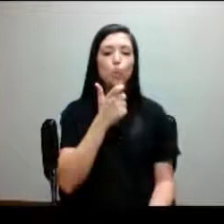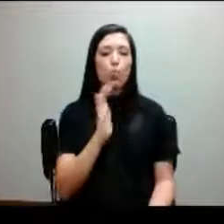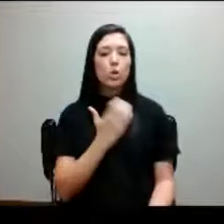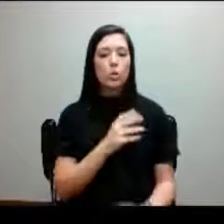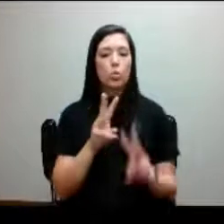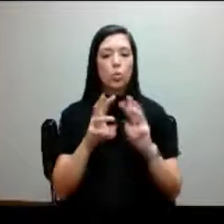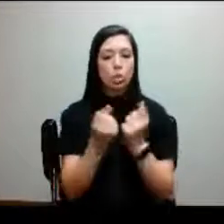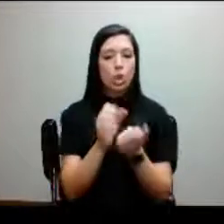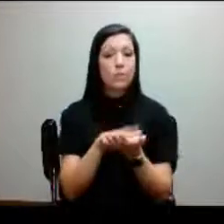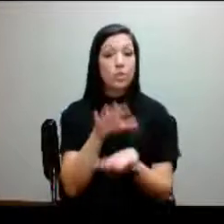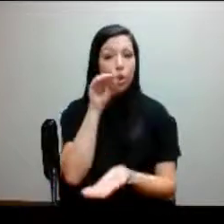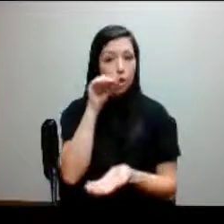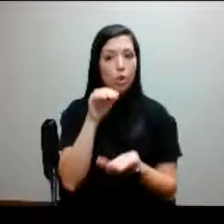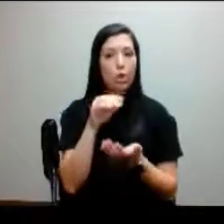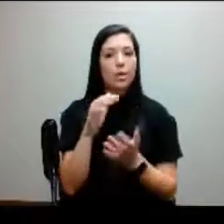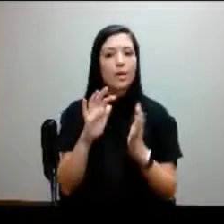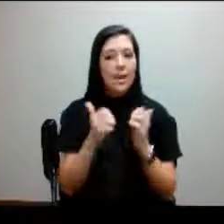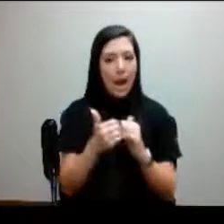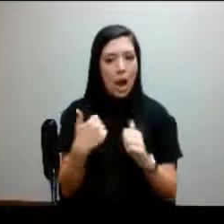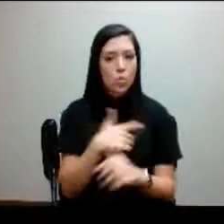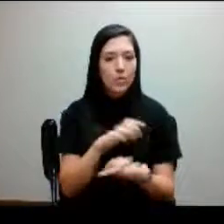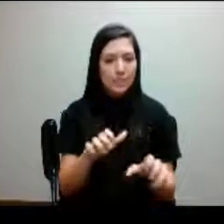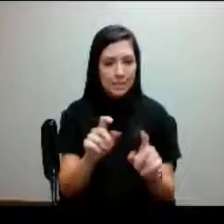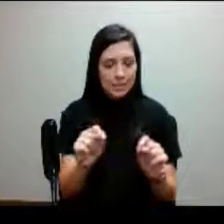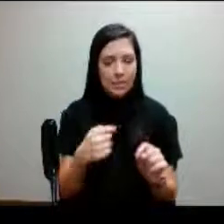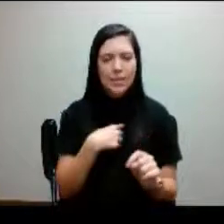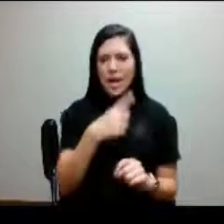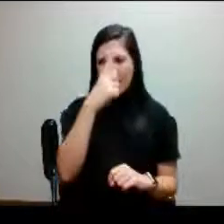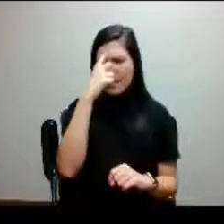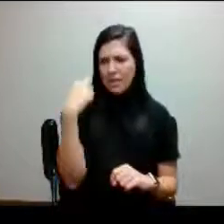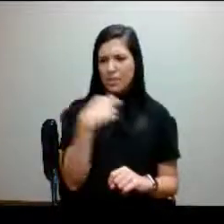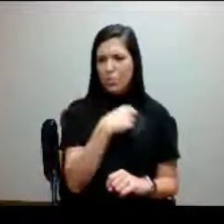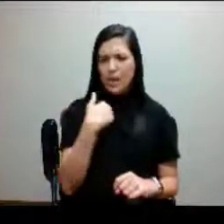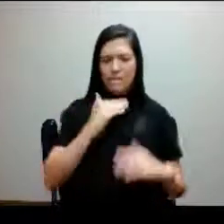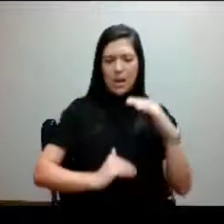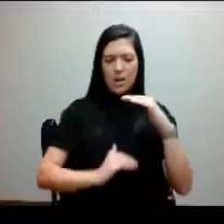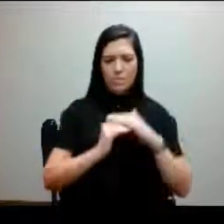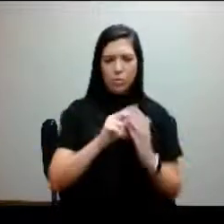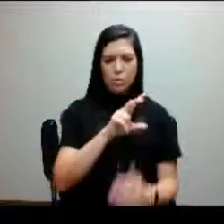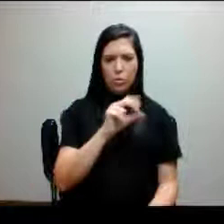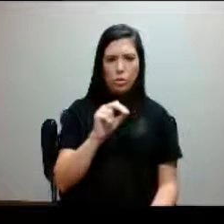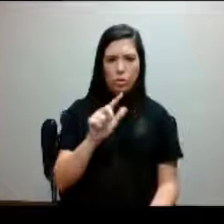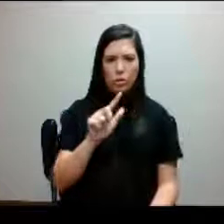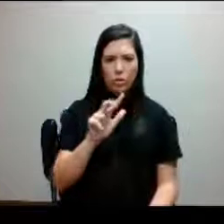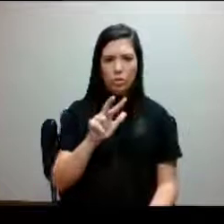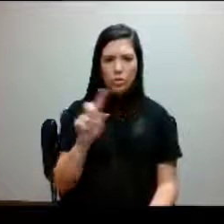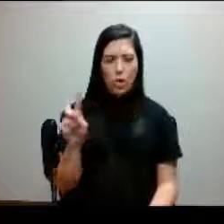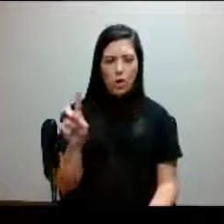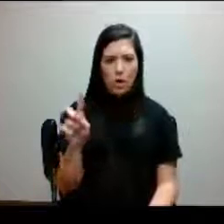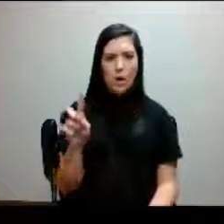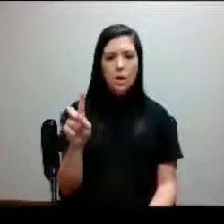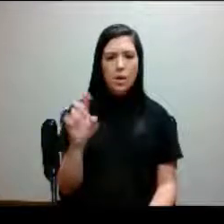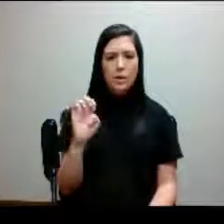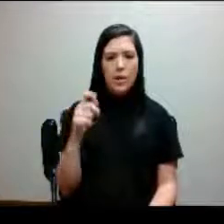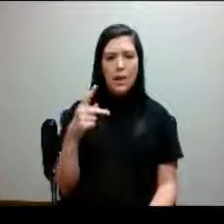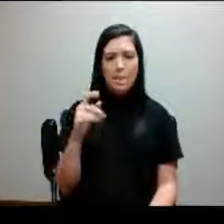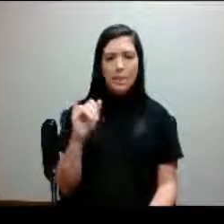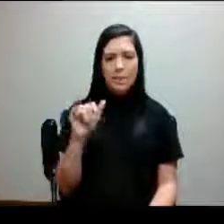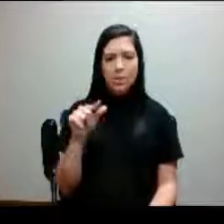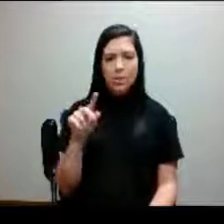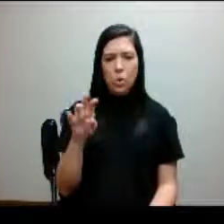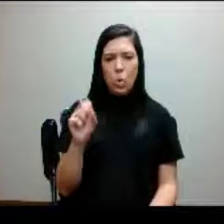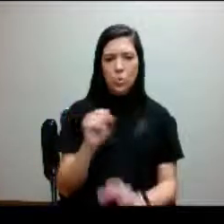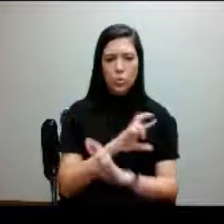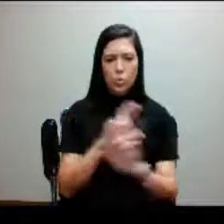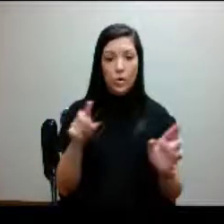learn exactly how we did it. I think we have up to 30 or 31, I think, episodes. So you have a